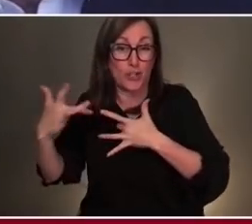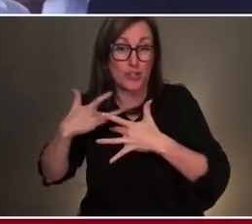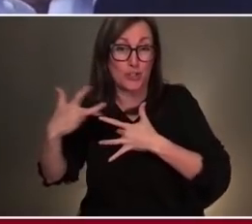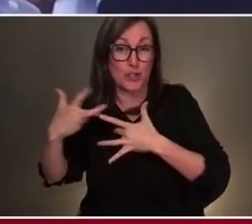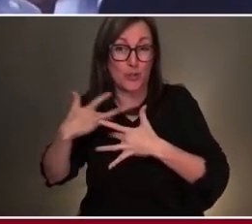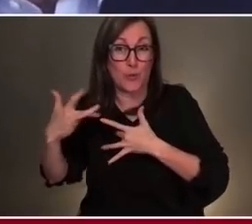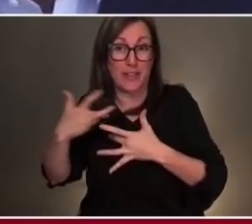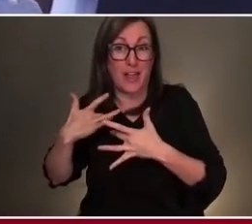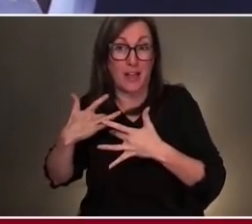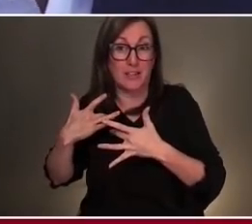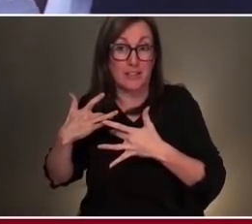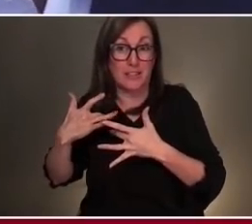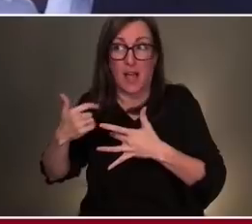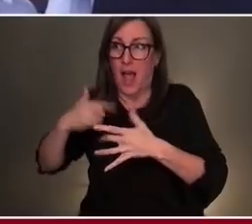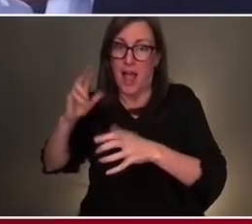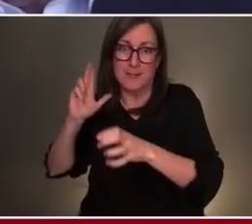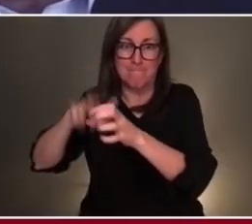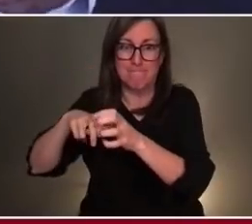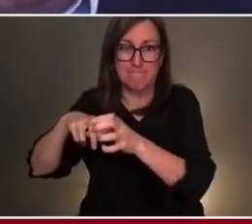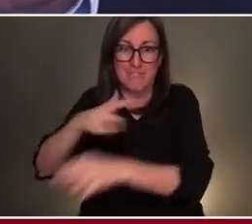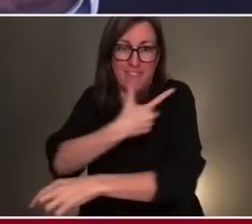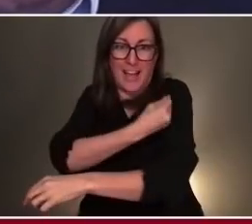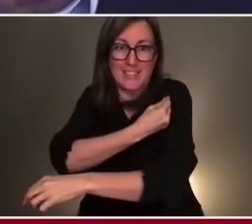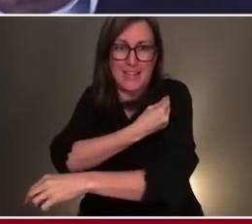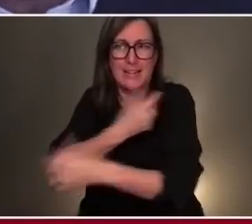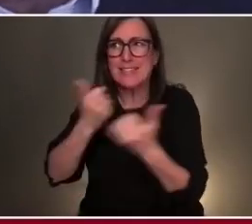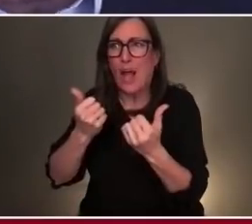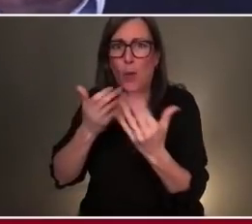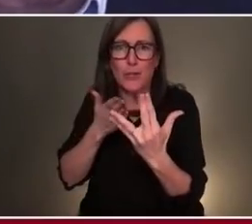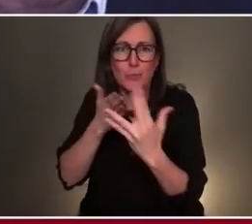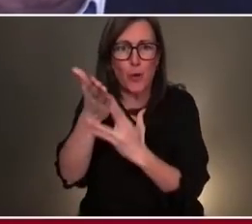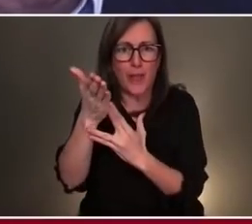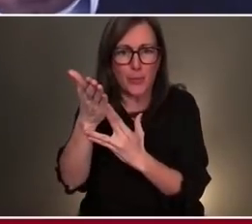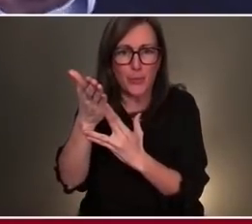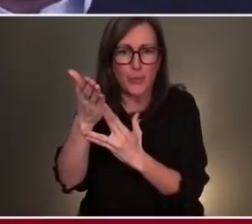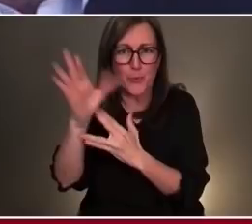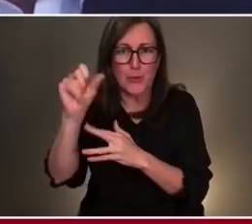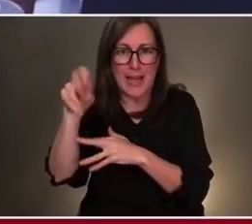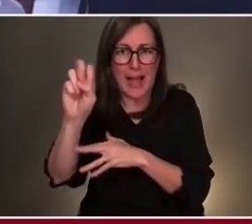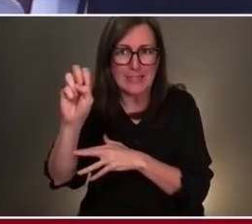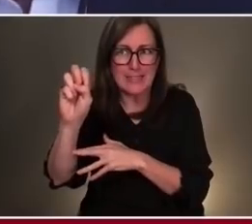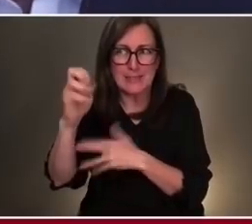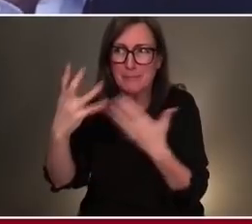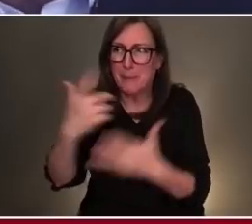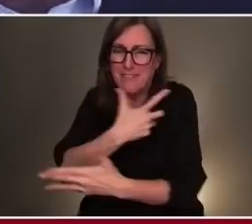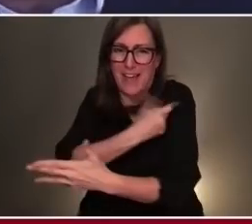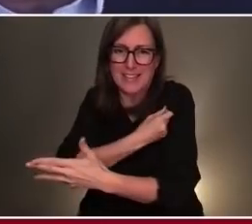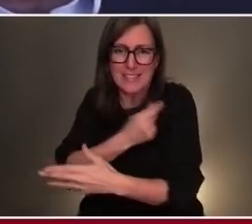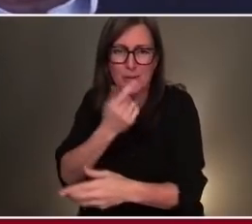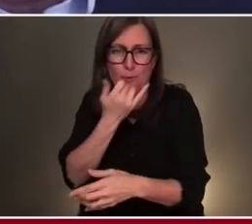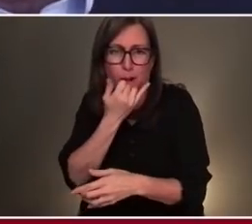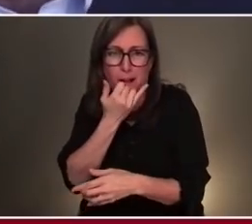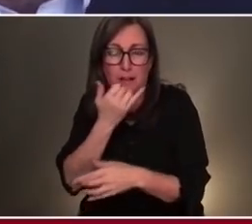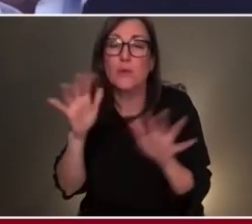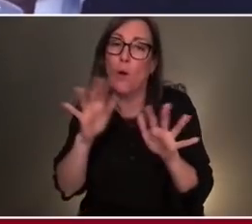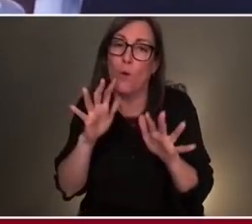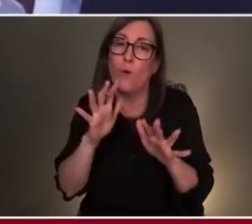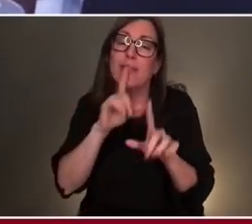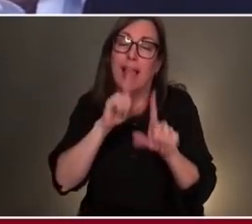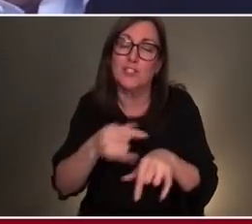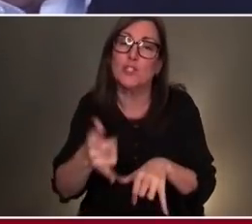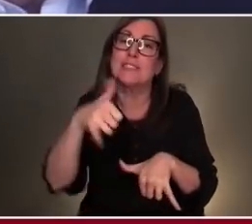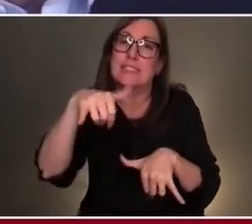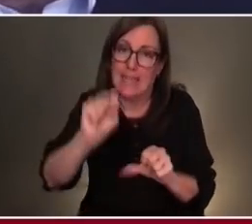jumped on board to get vaccinated, and I'm hearing about all these breakthroughs. Was that the right thing to do? The answer is absolutely yes. Thus, today,